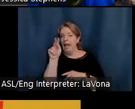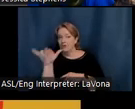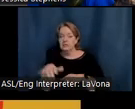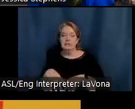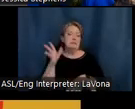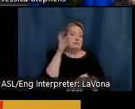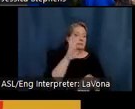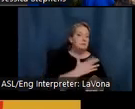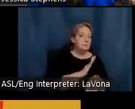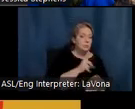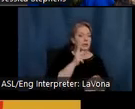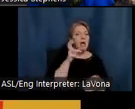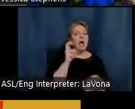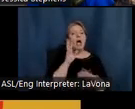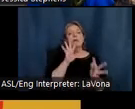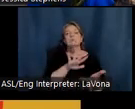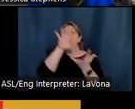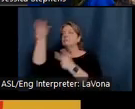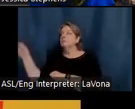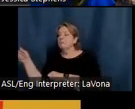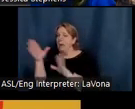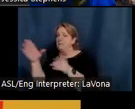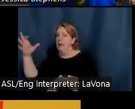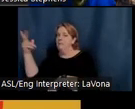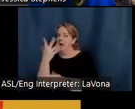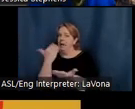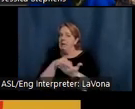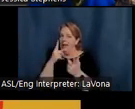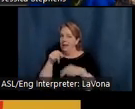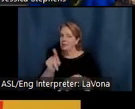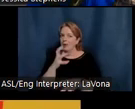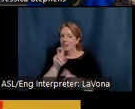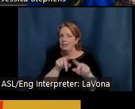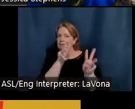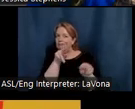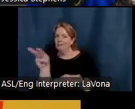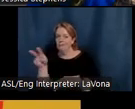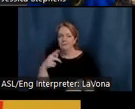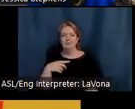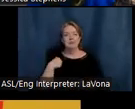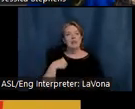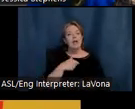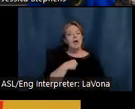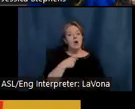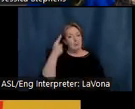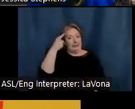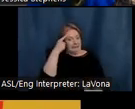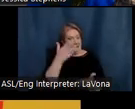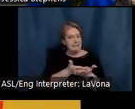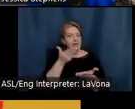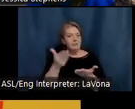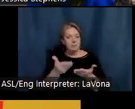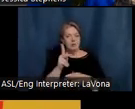when in need of some entertainment. We believe they purchased a kerosene powered